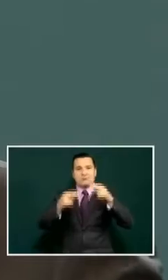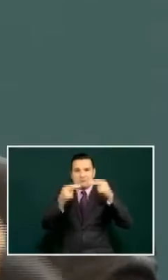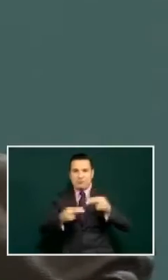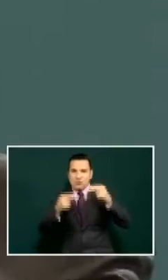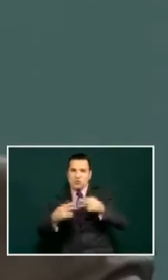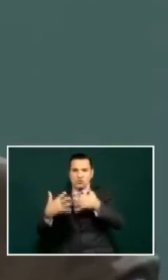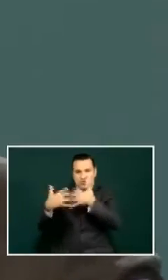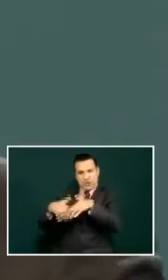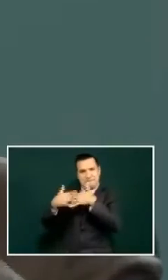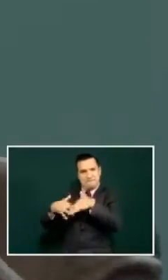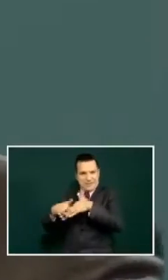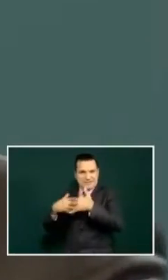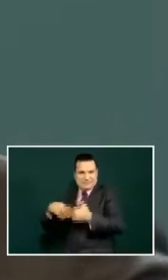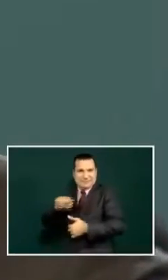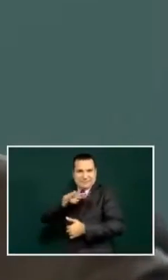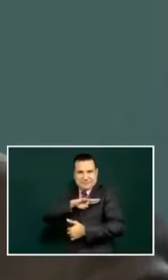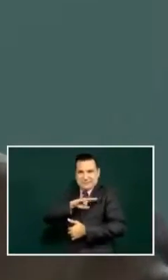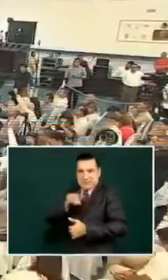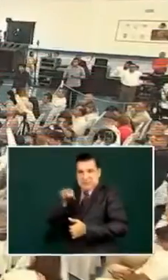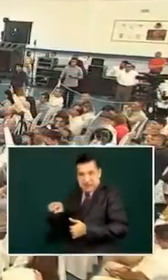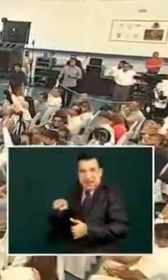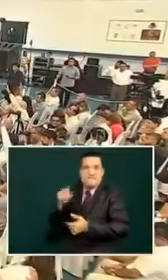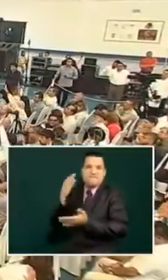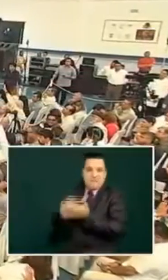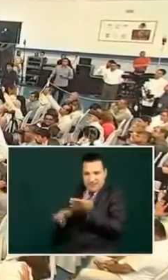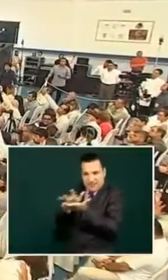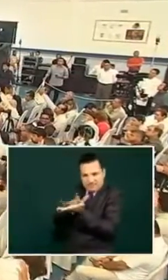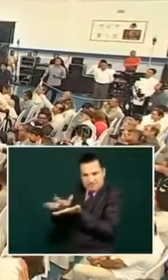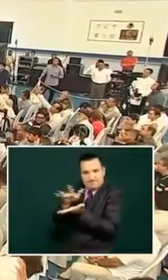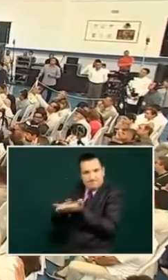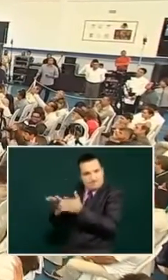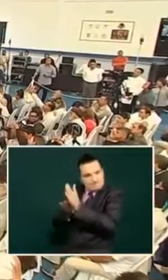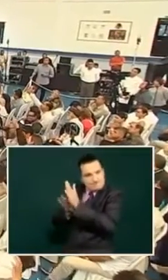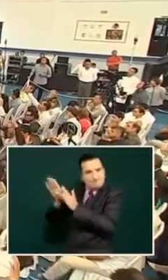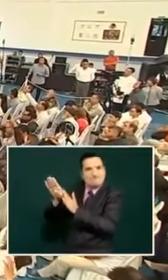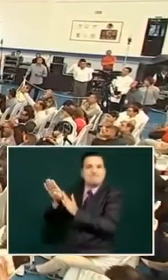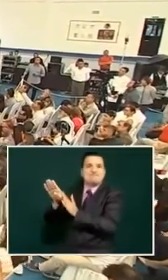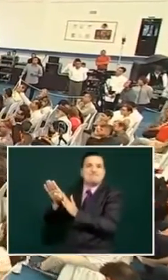and in this we are